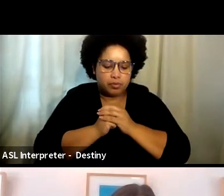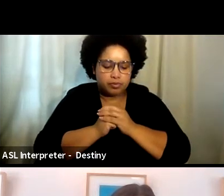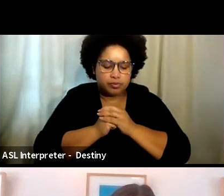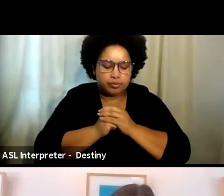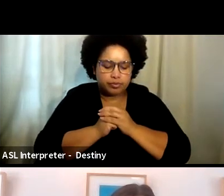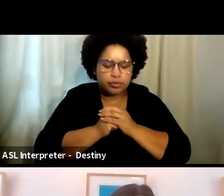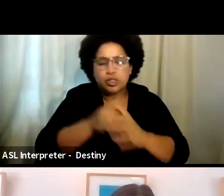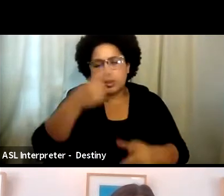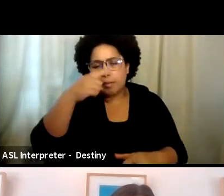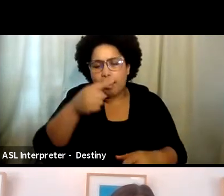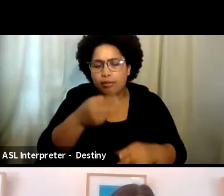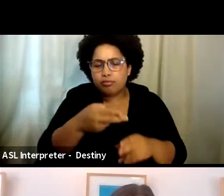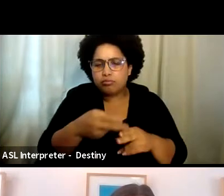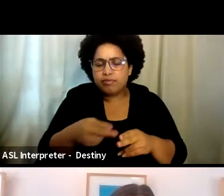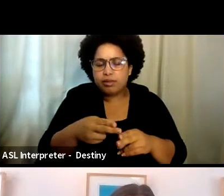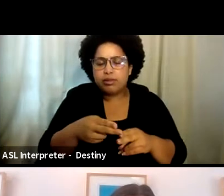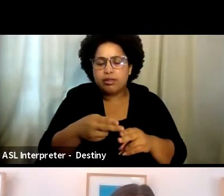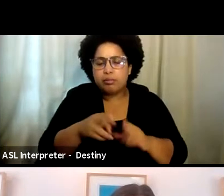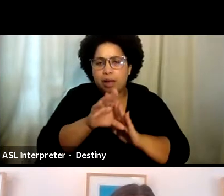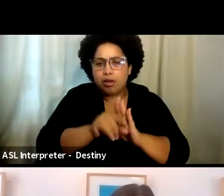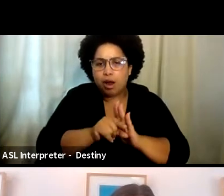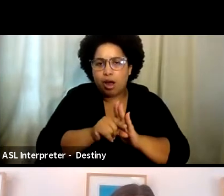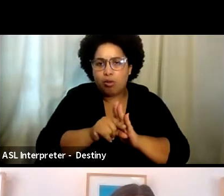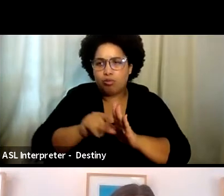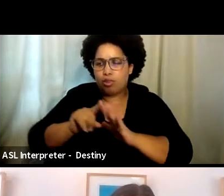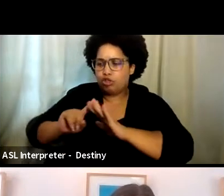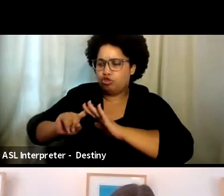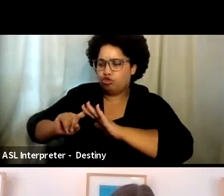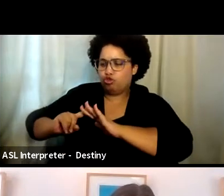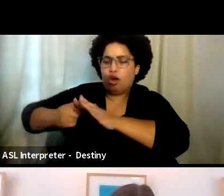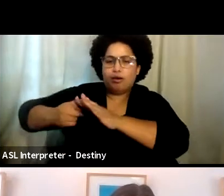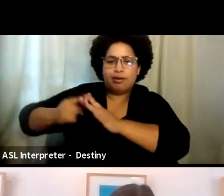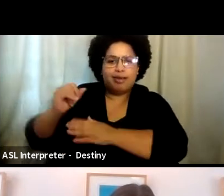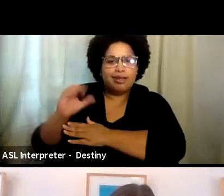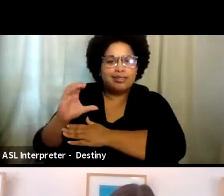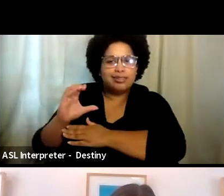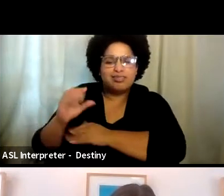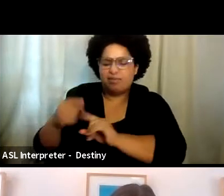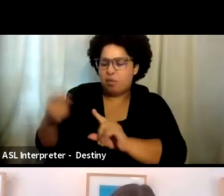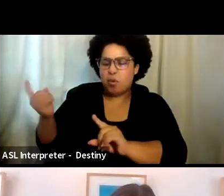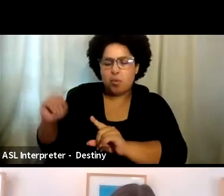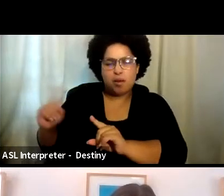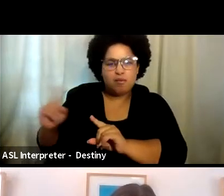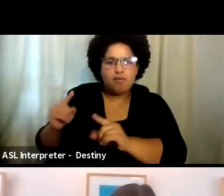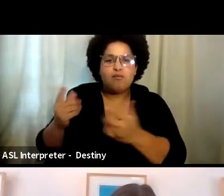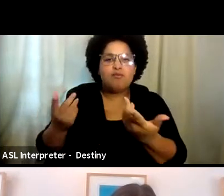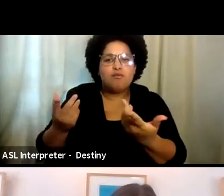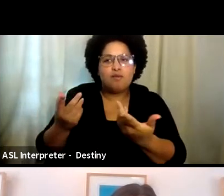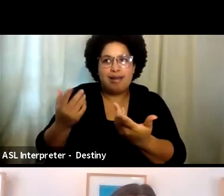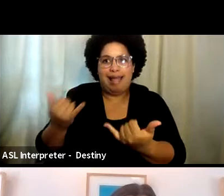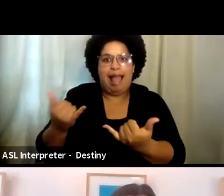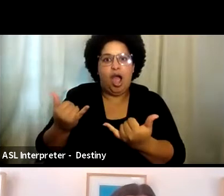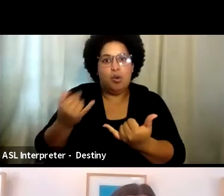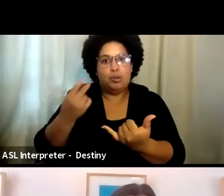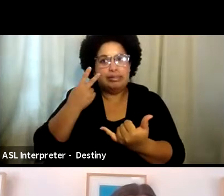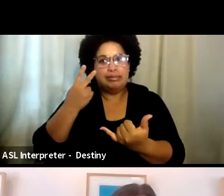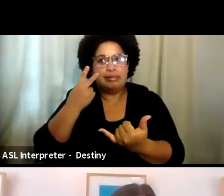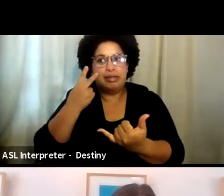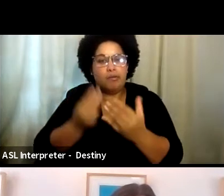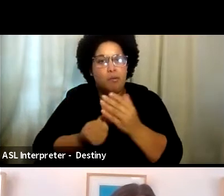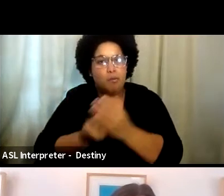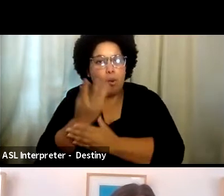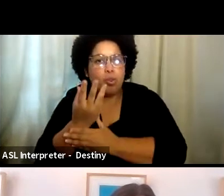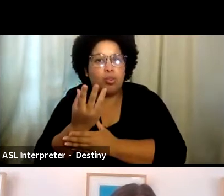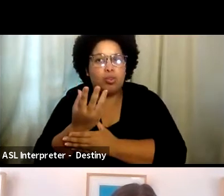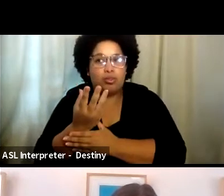about a little bit just for background, just the origins of it and why we're seeing such expansive growth in this moment and